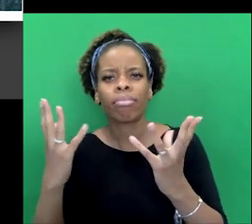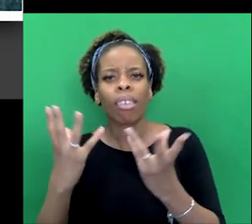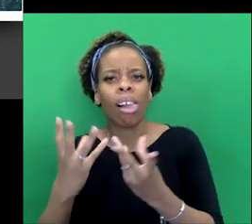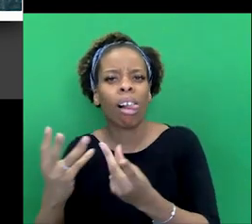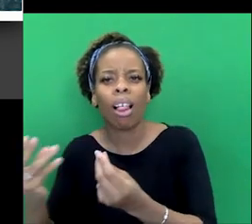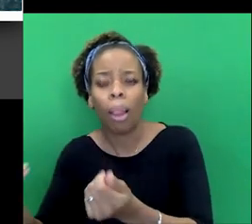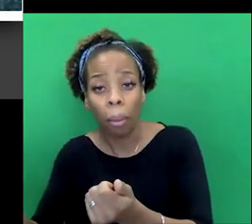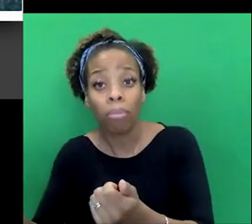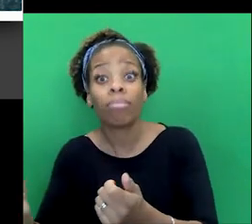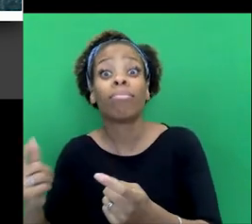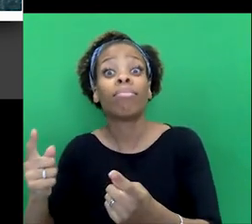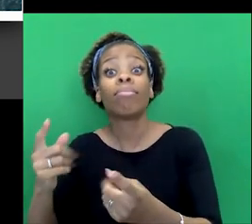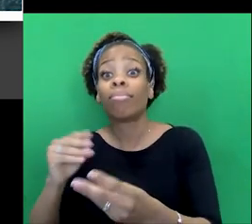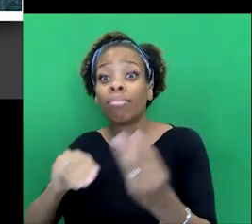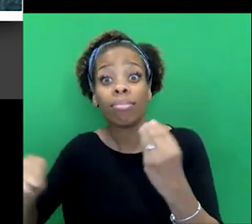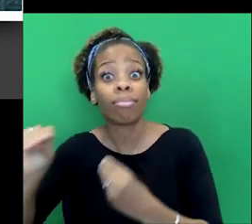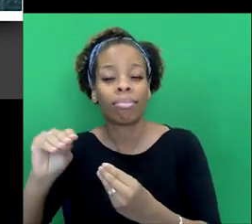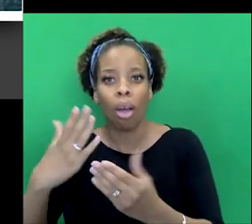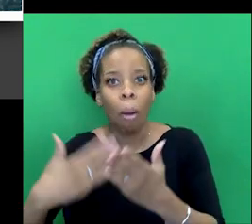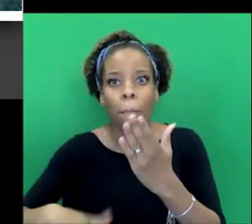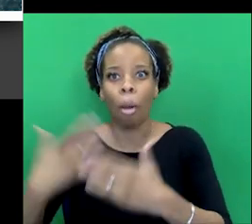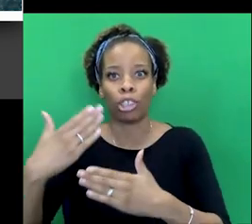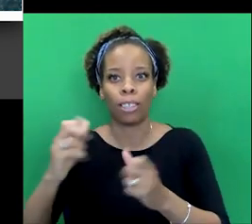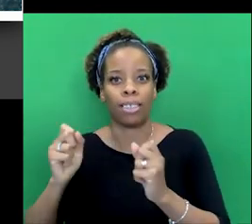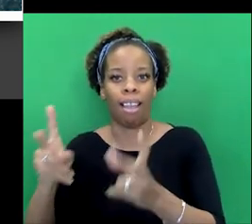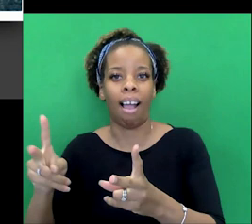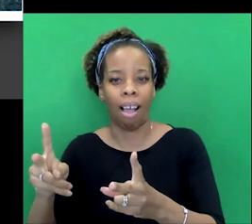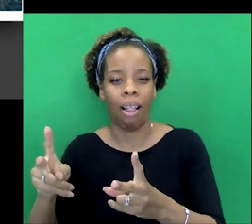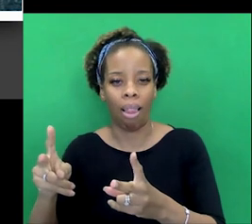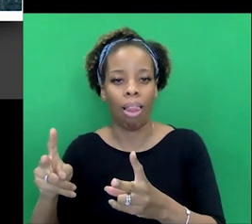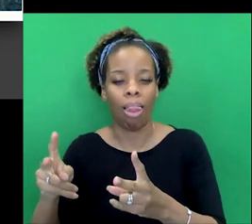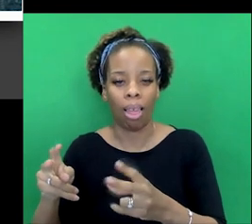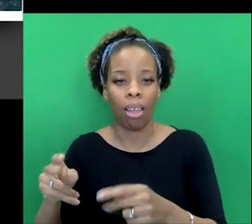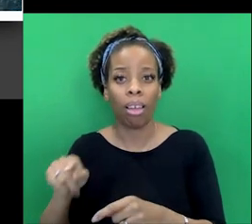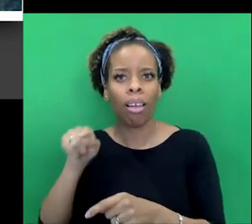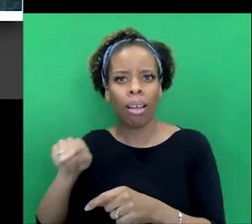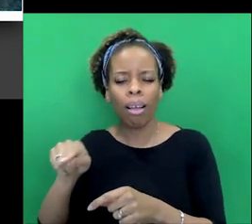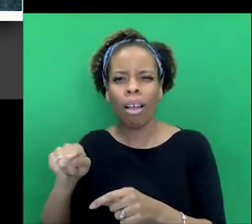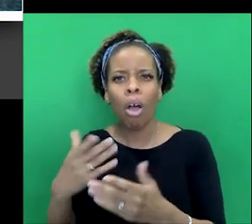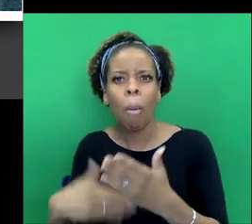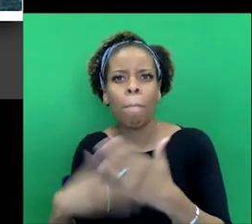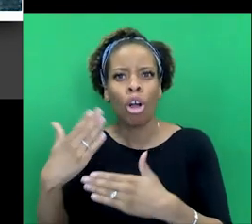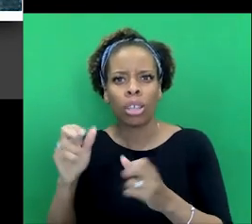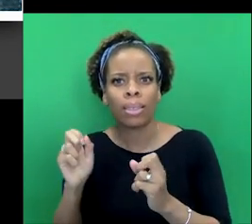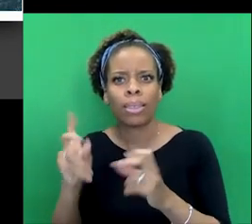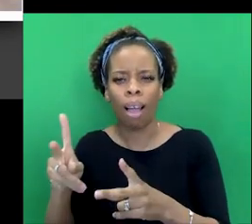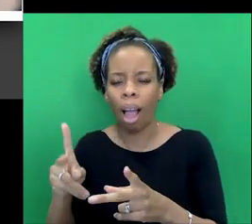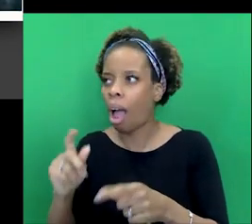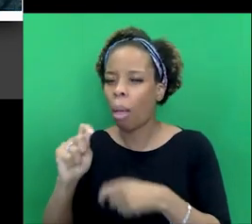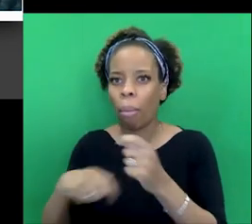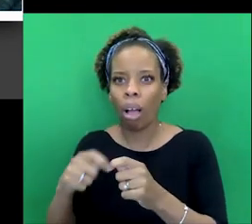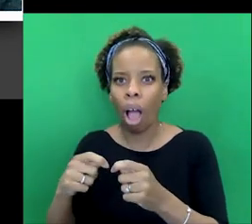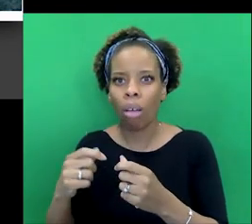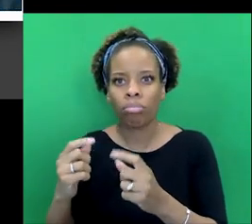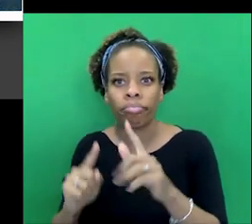off, and is about to be replaced with modernism. The, you know, the concerns of modernism are coming, are starting to creep